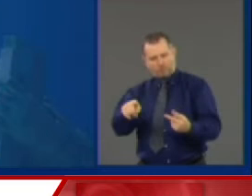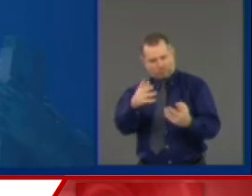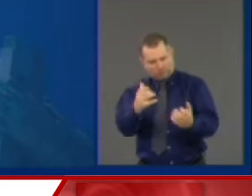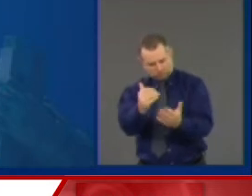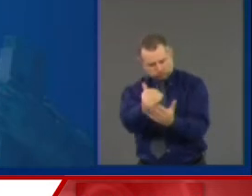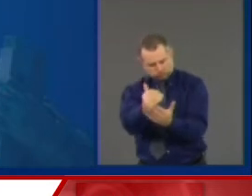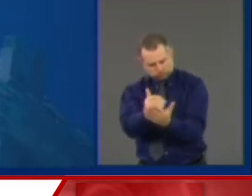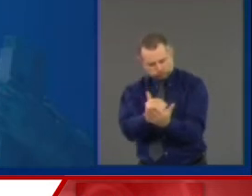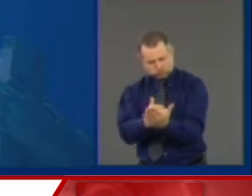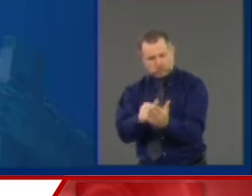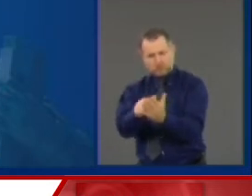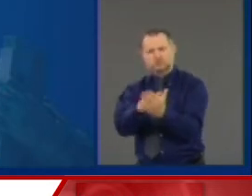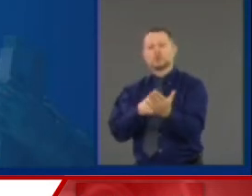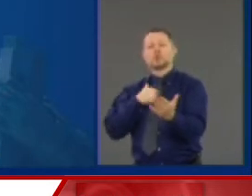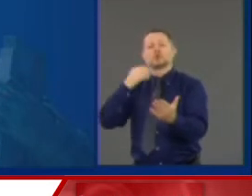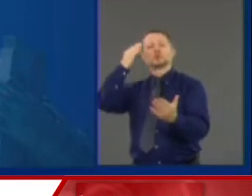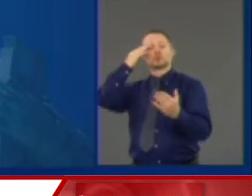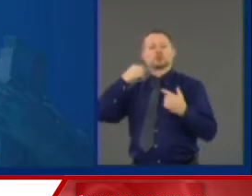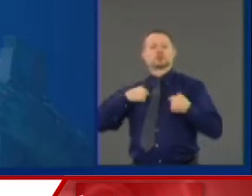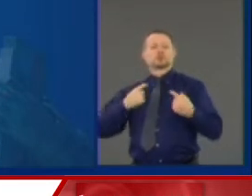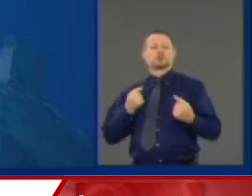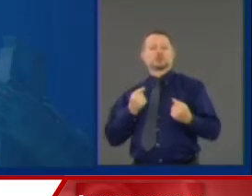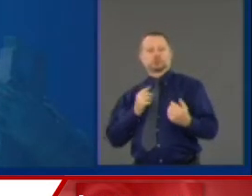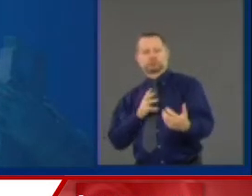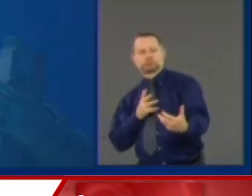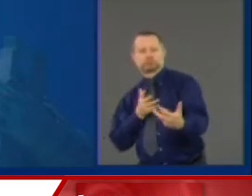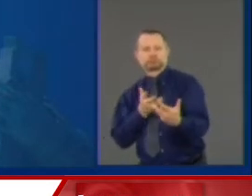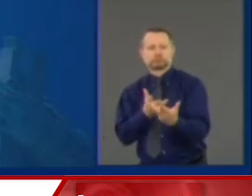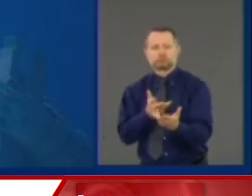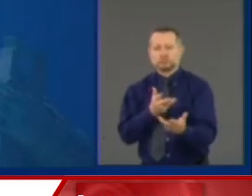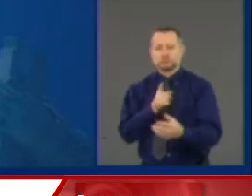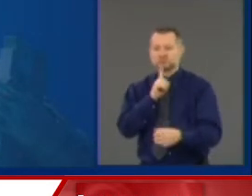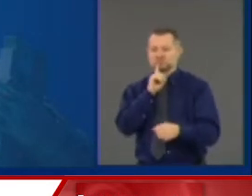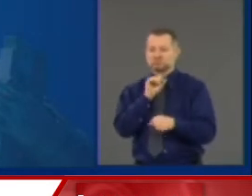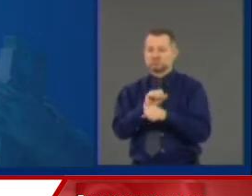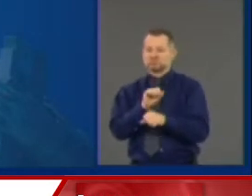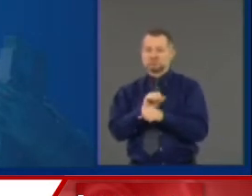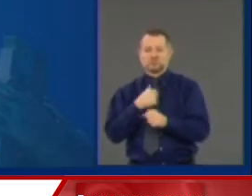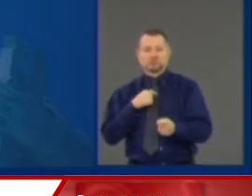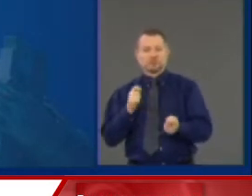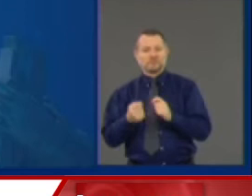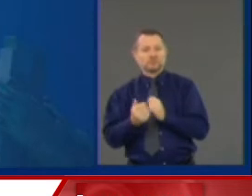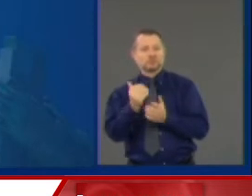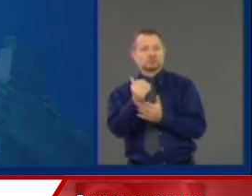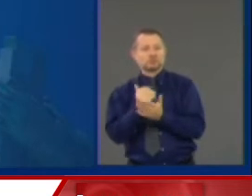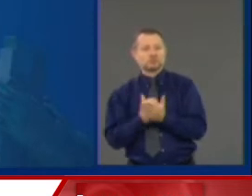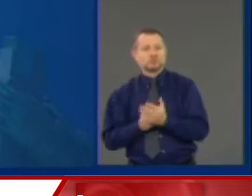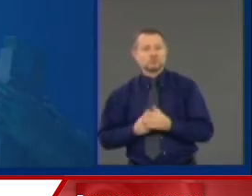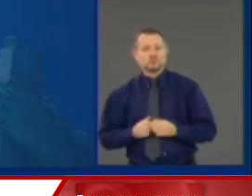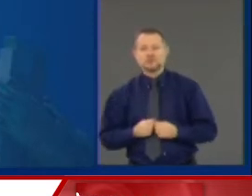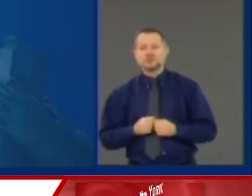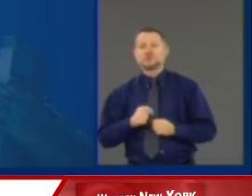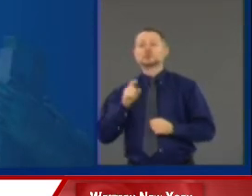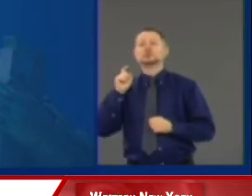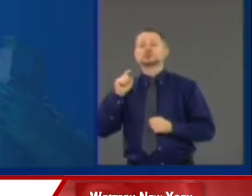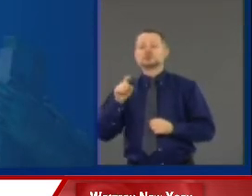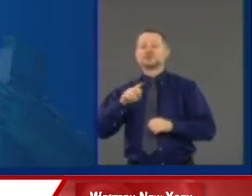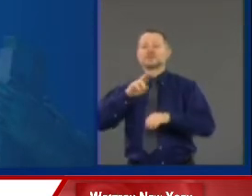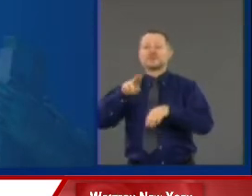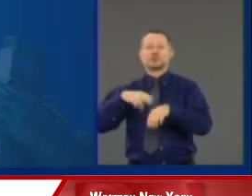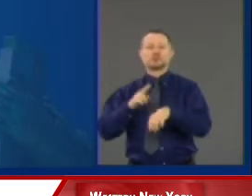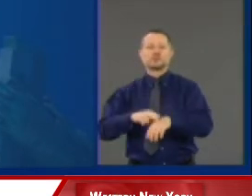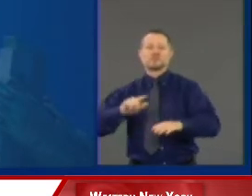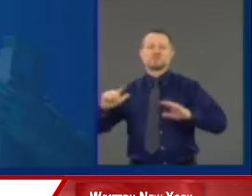And there is a positive reform agenda here. There should be a national ban on excessive force by police